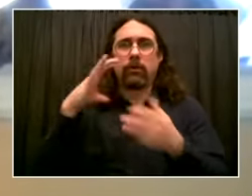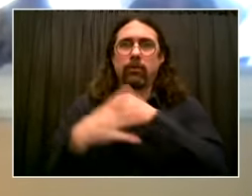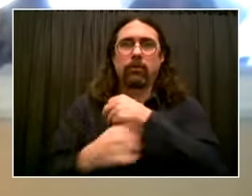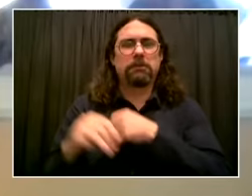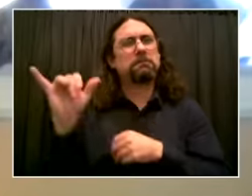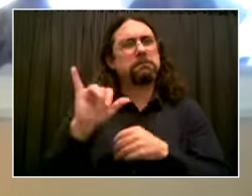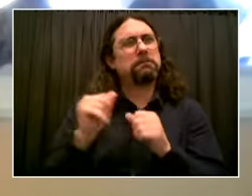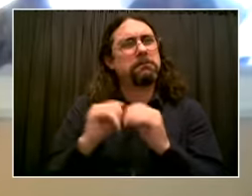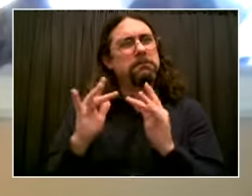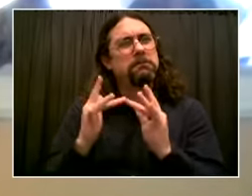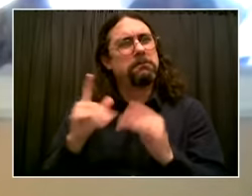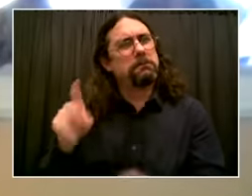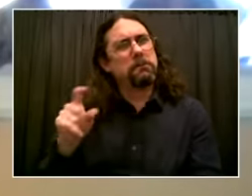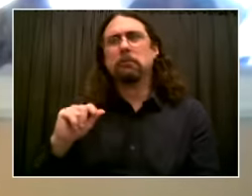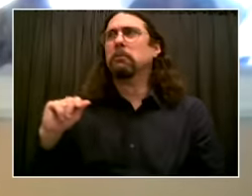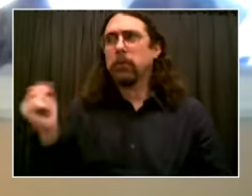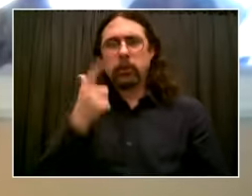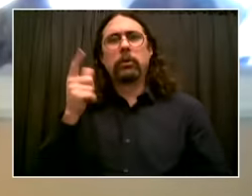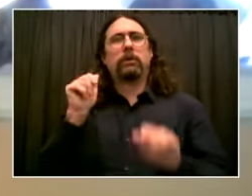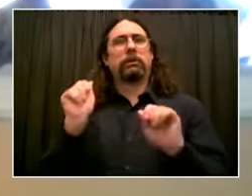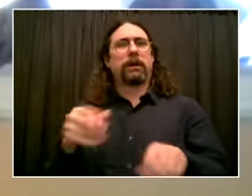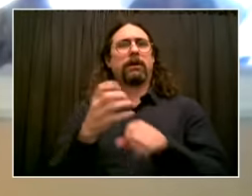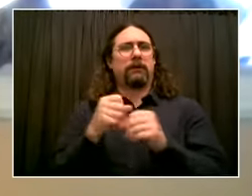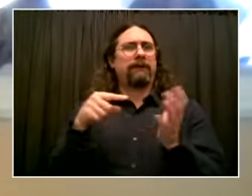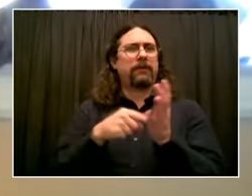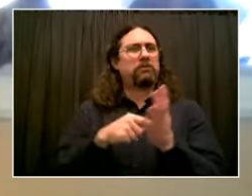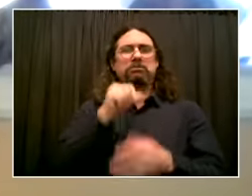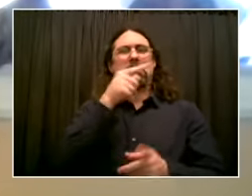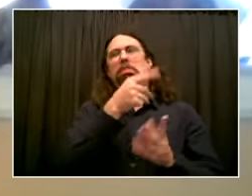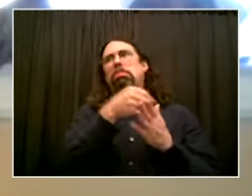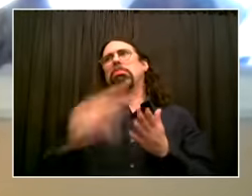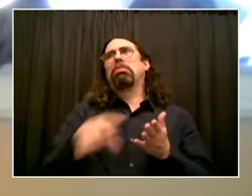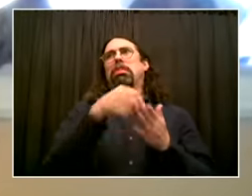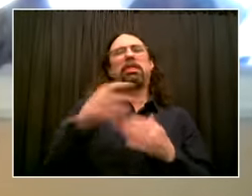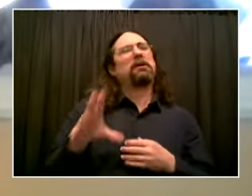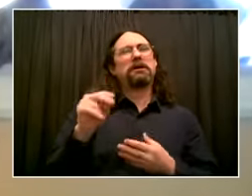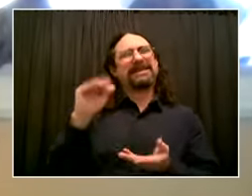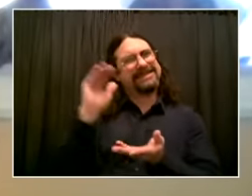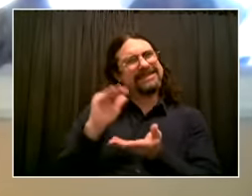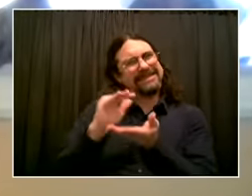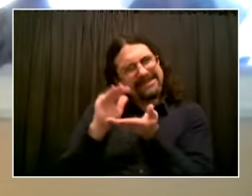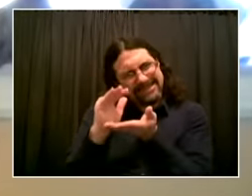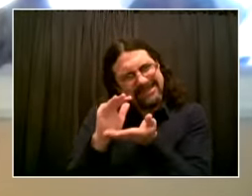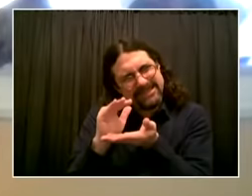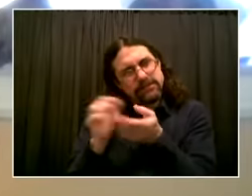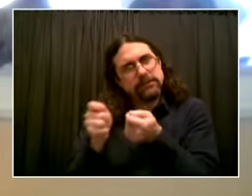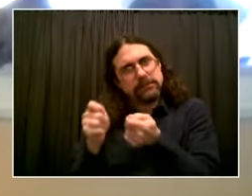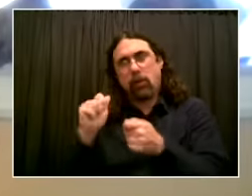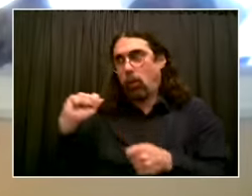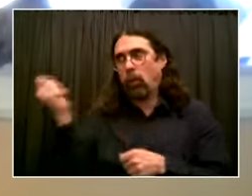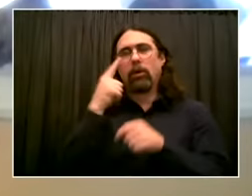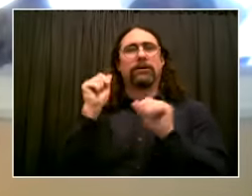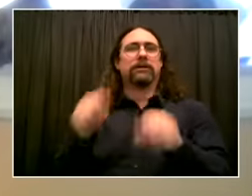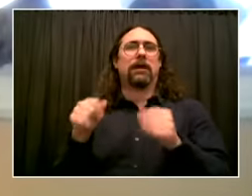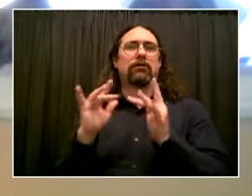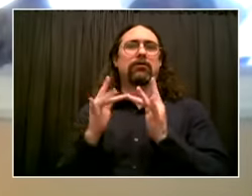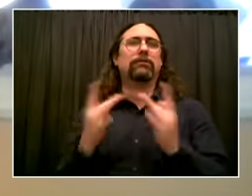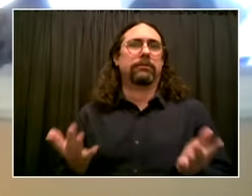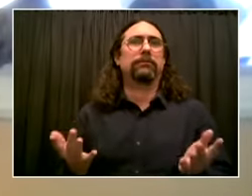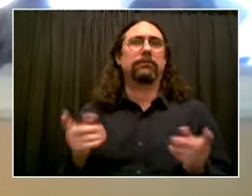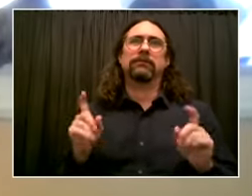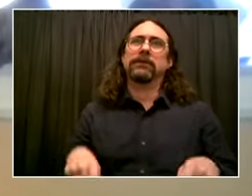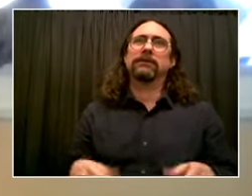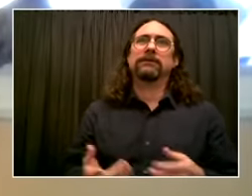job seekers where we're trying to build our economy back and people are trying to go work at Hunts Point, but they can't apply for jobs